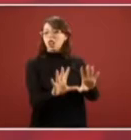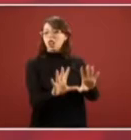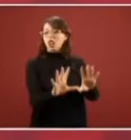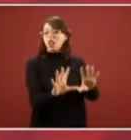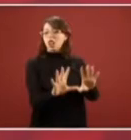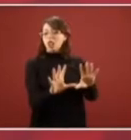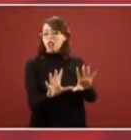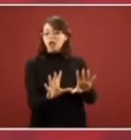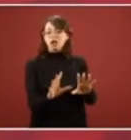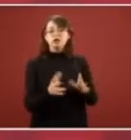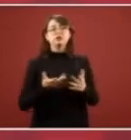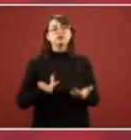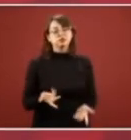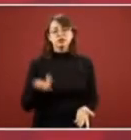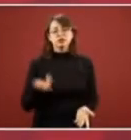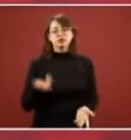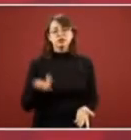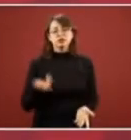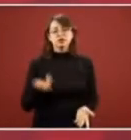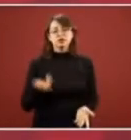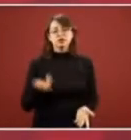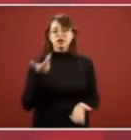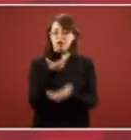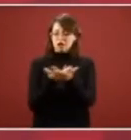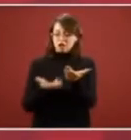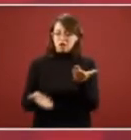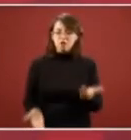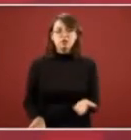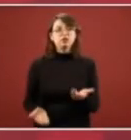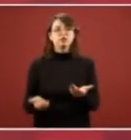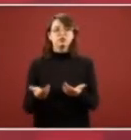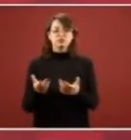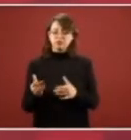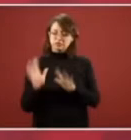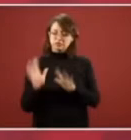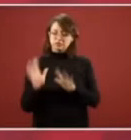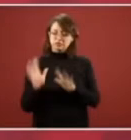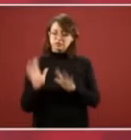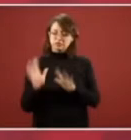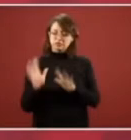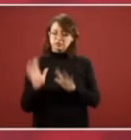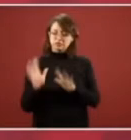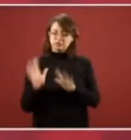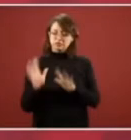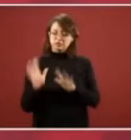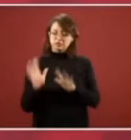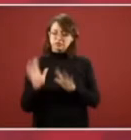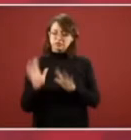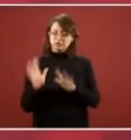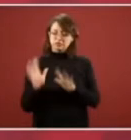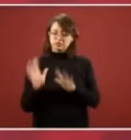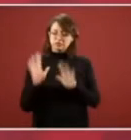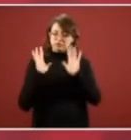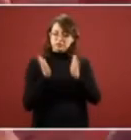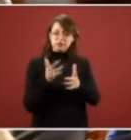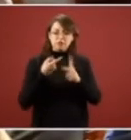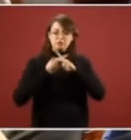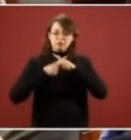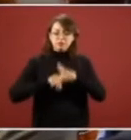are going to be equipar equipped y van a funcionar and they will be functioning